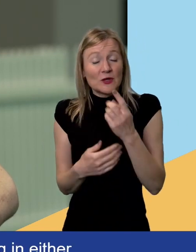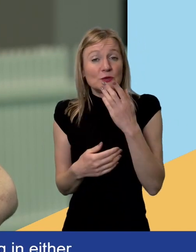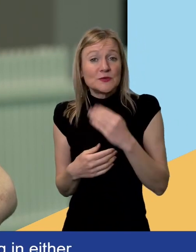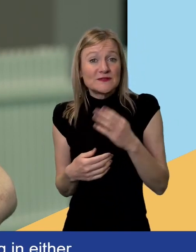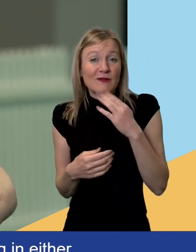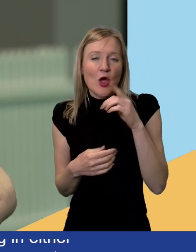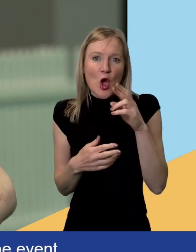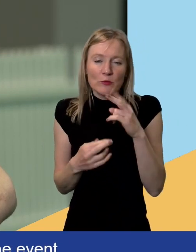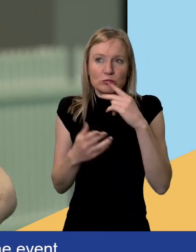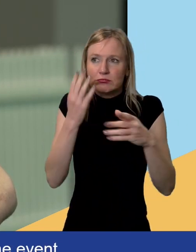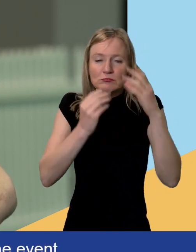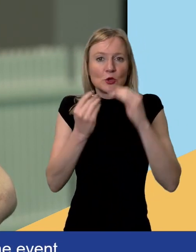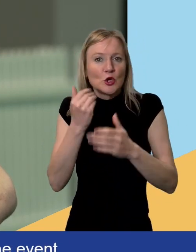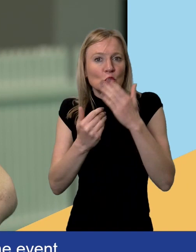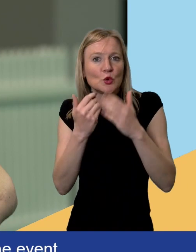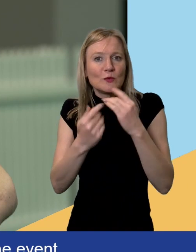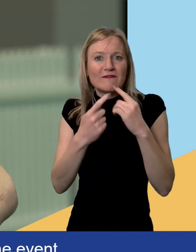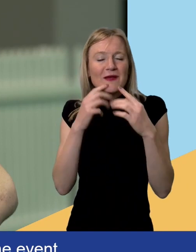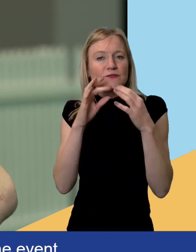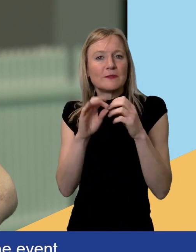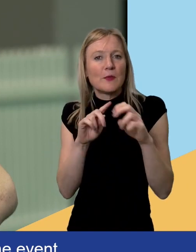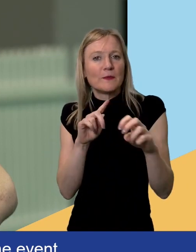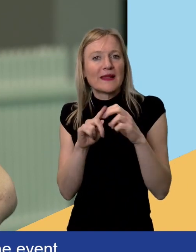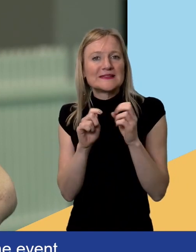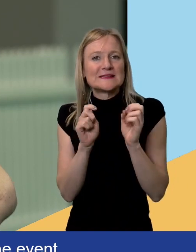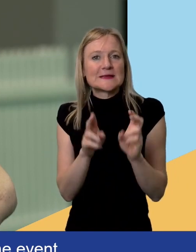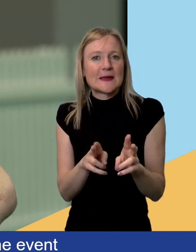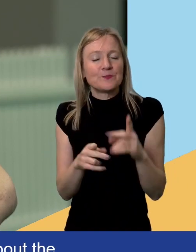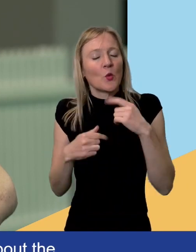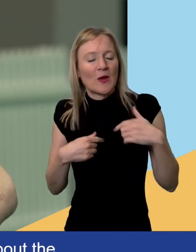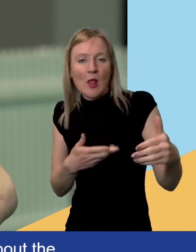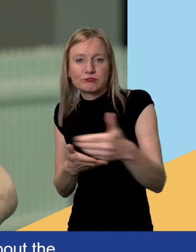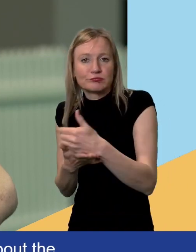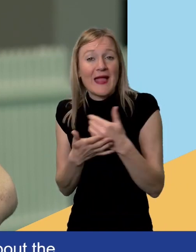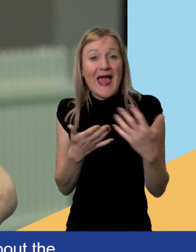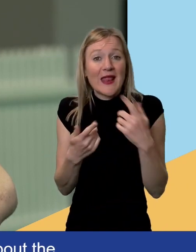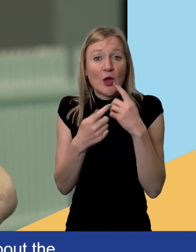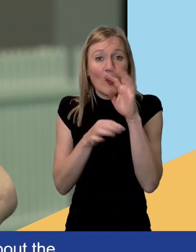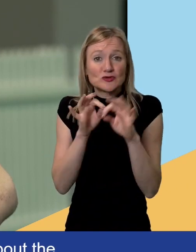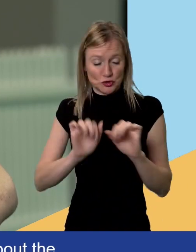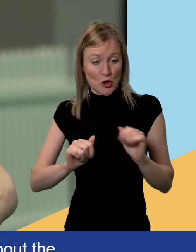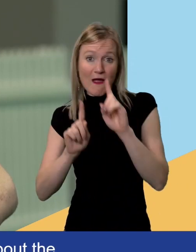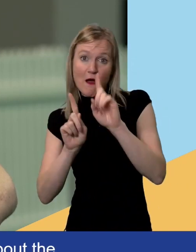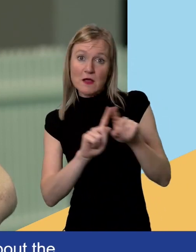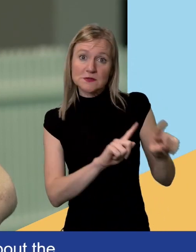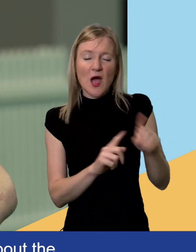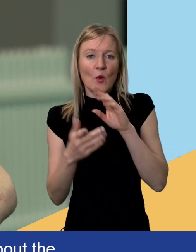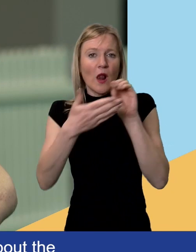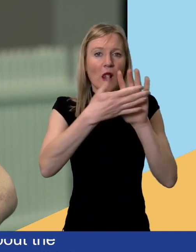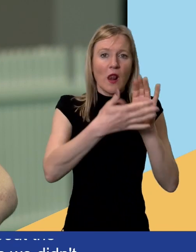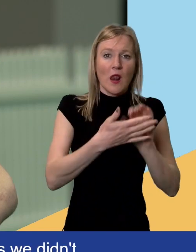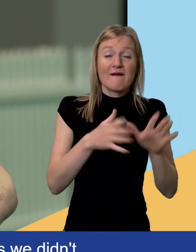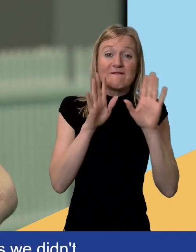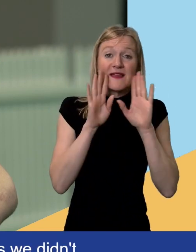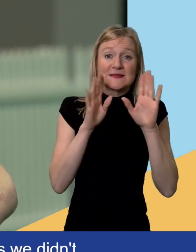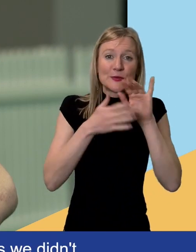lots of new information about the Motability Scheme. We'll be collating any questions we didn't manage to answer over the two days and following up on our